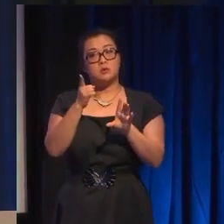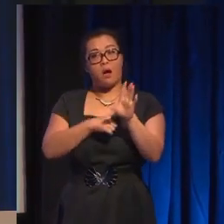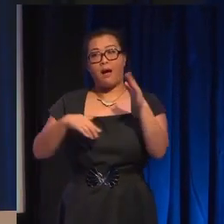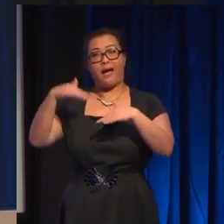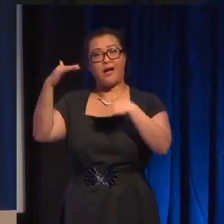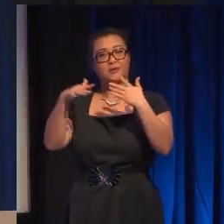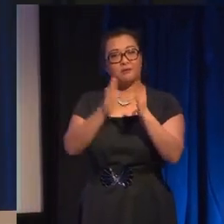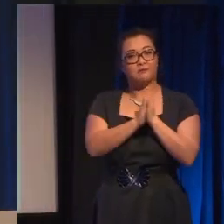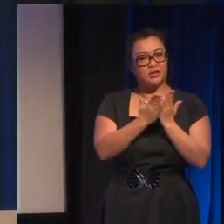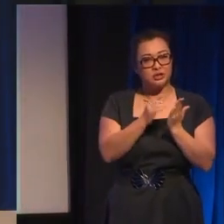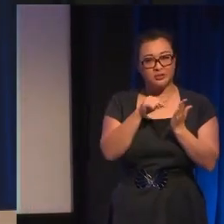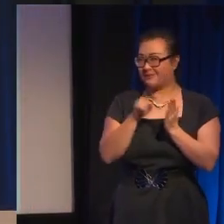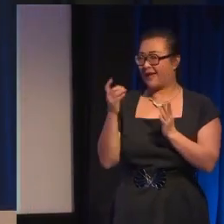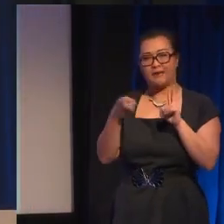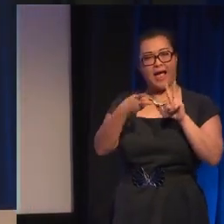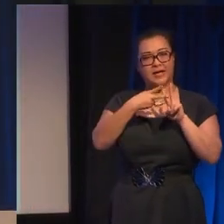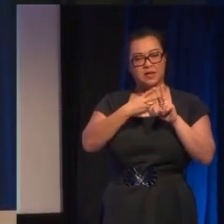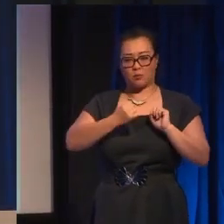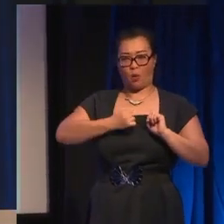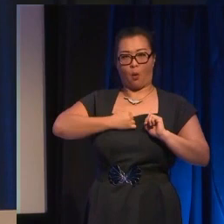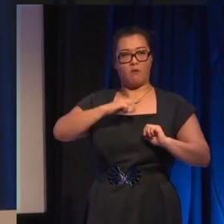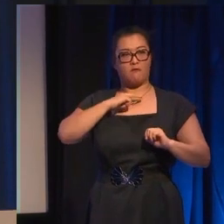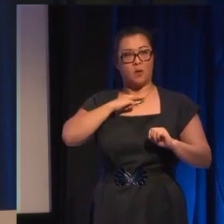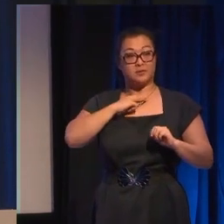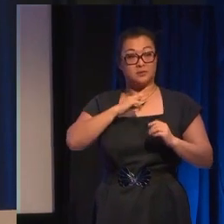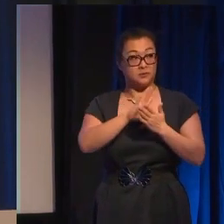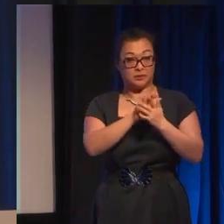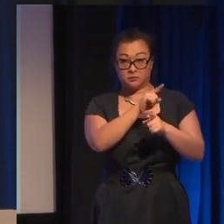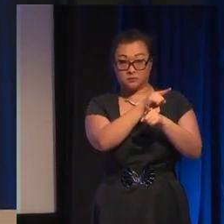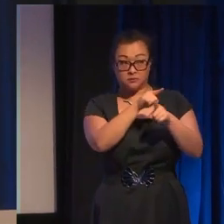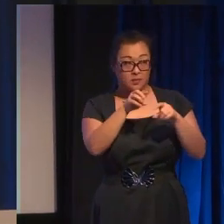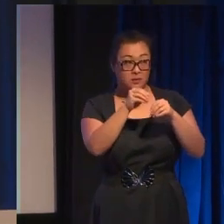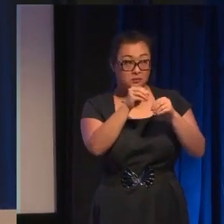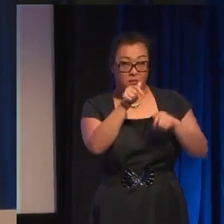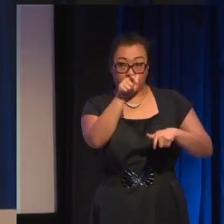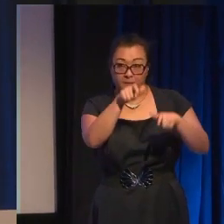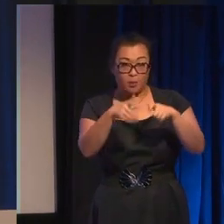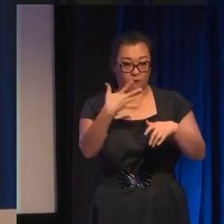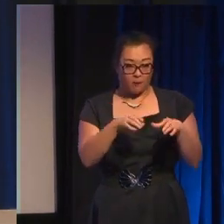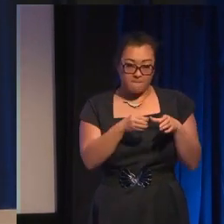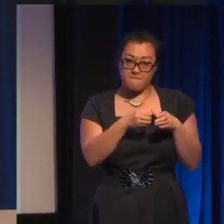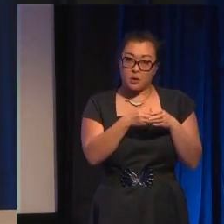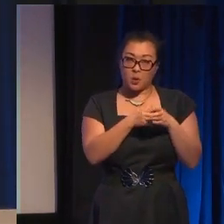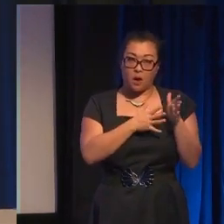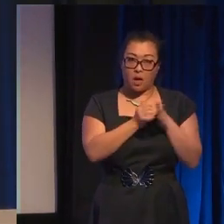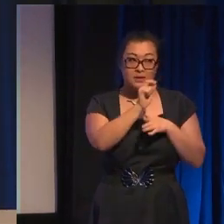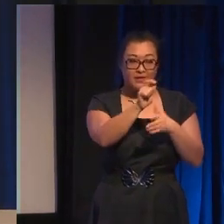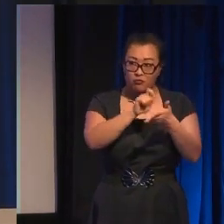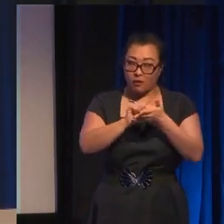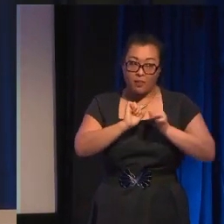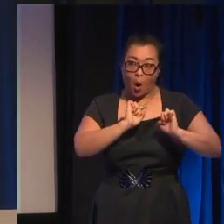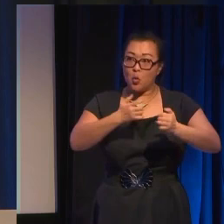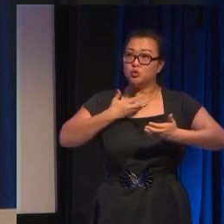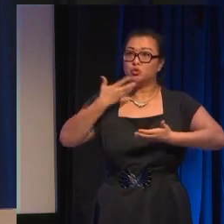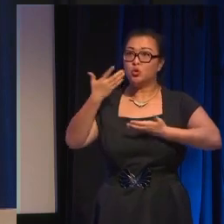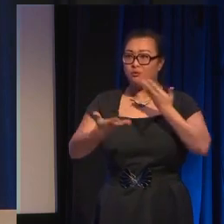voices refers to creators who write about their own marginalized identities so seek out and read that stuff when you can read non